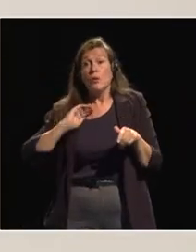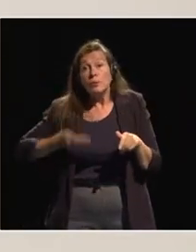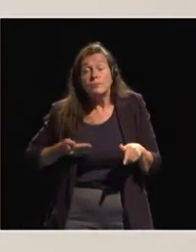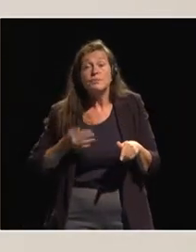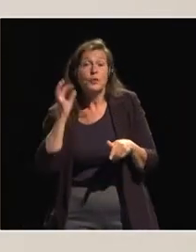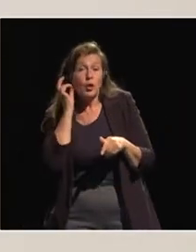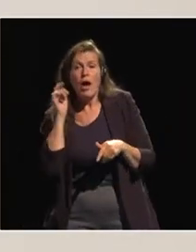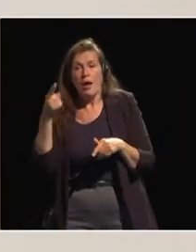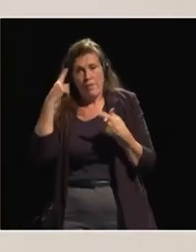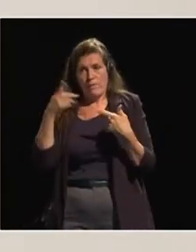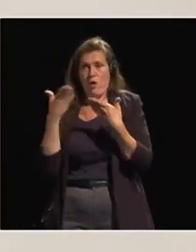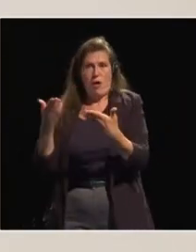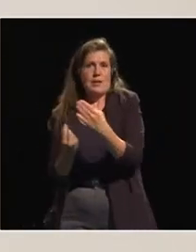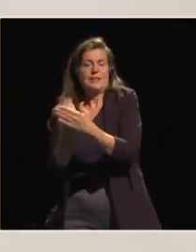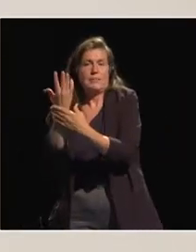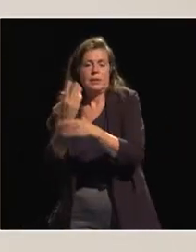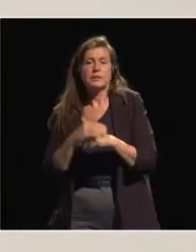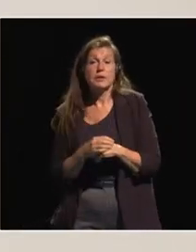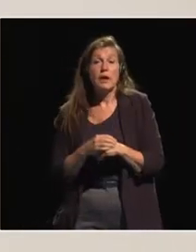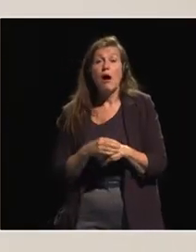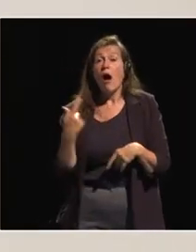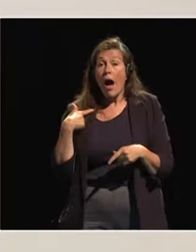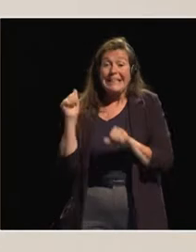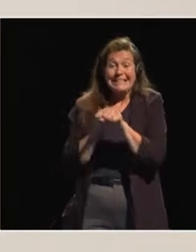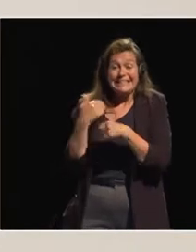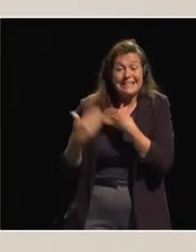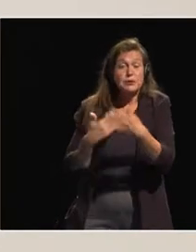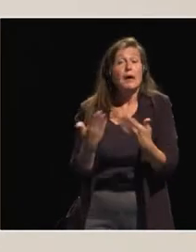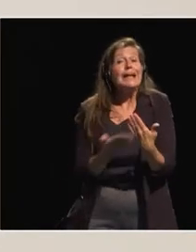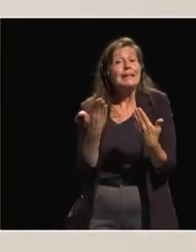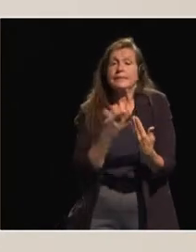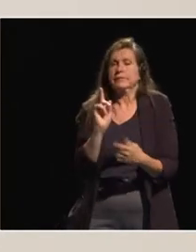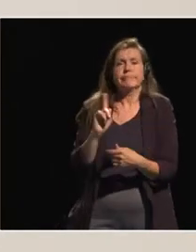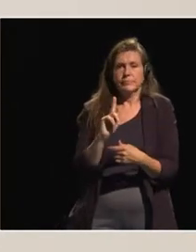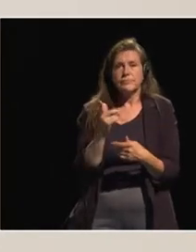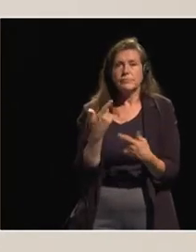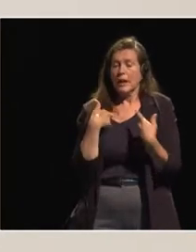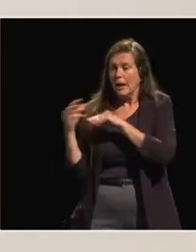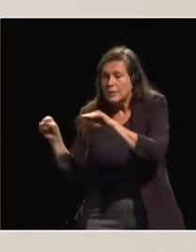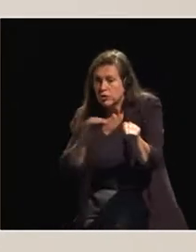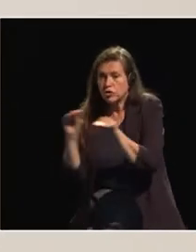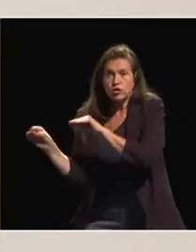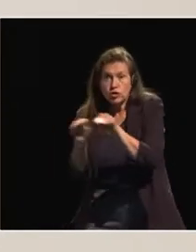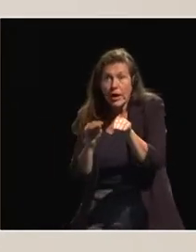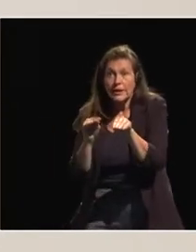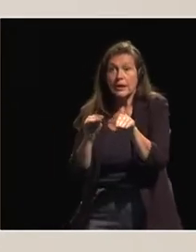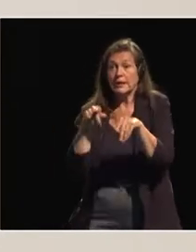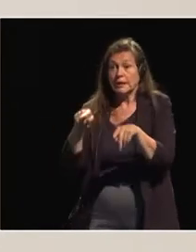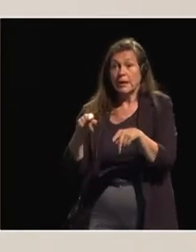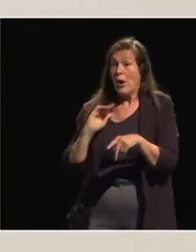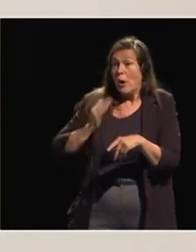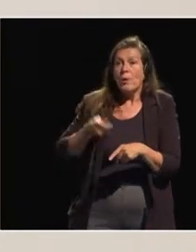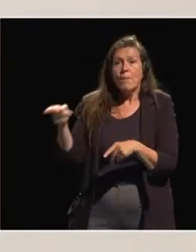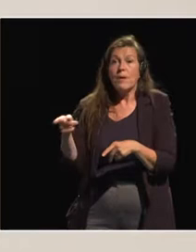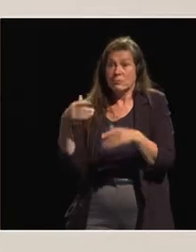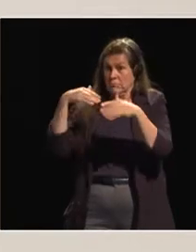But to be honest, it has not been easy. Like training rural women, it has not been easy, because we